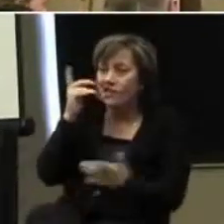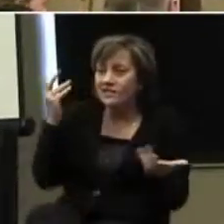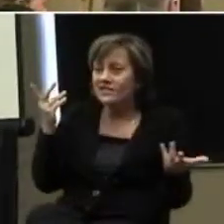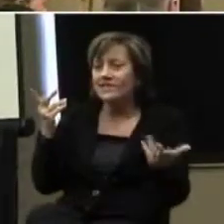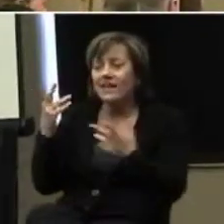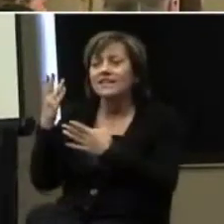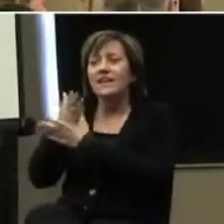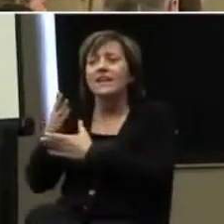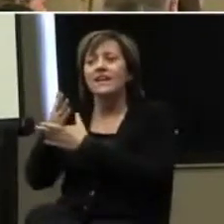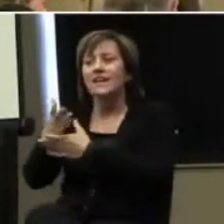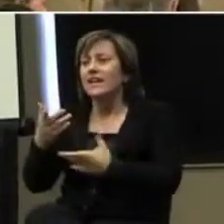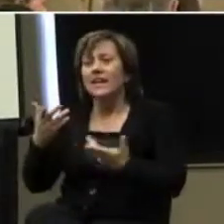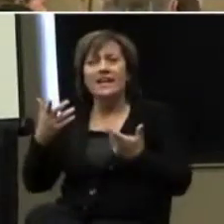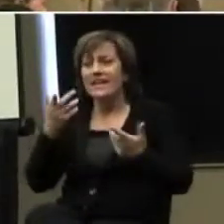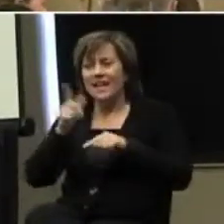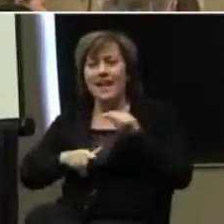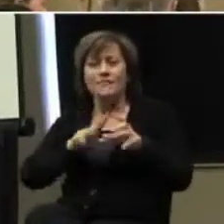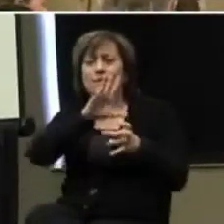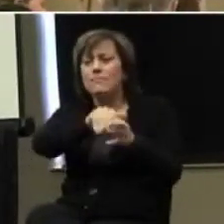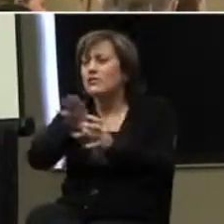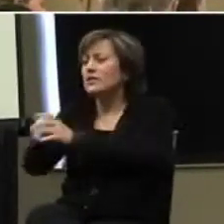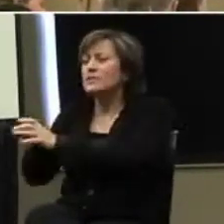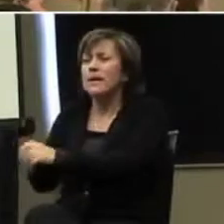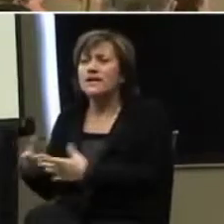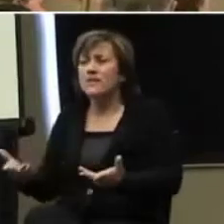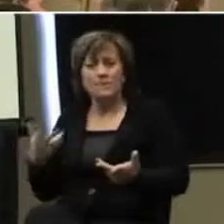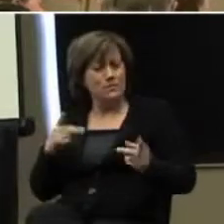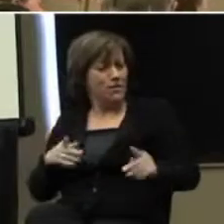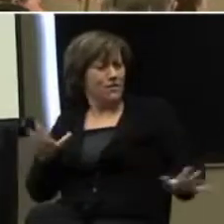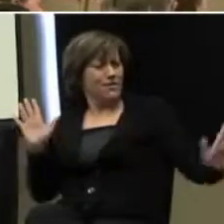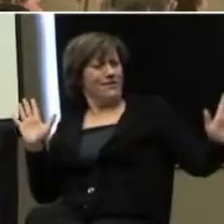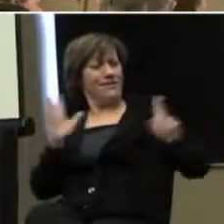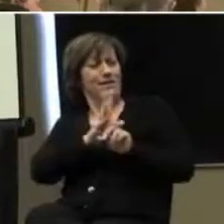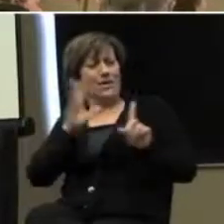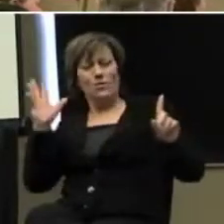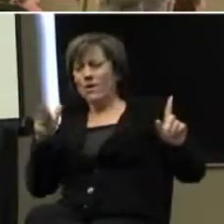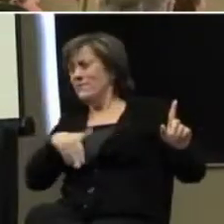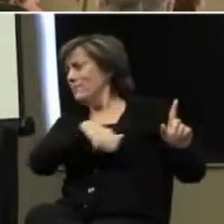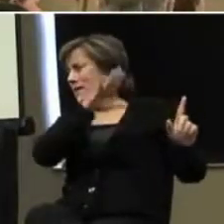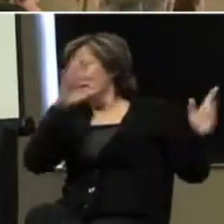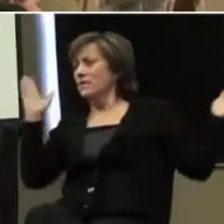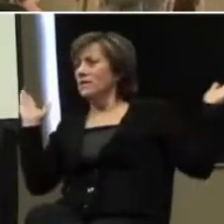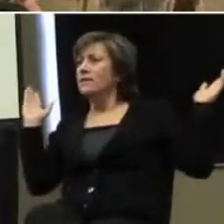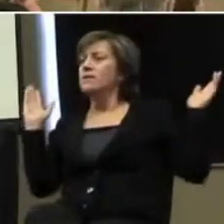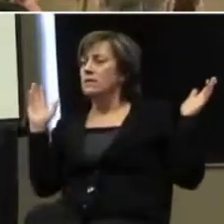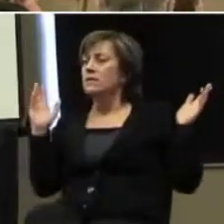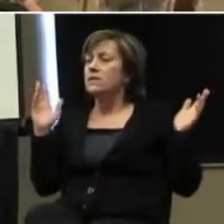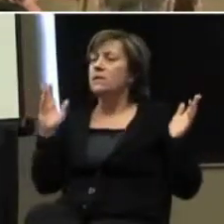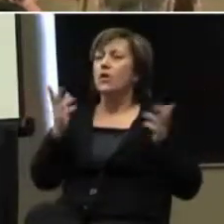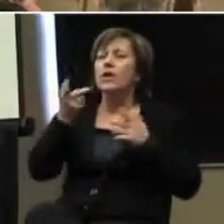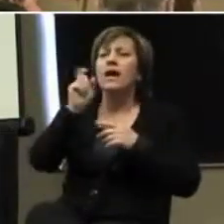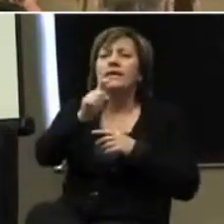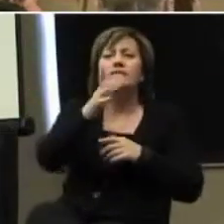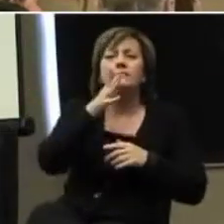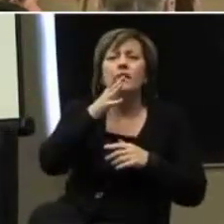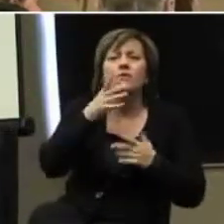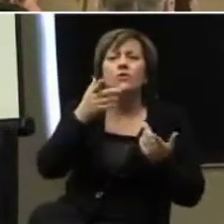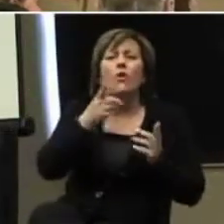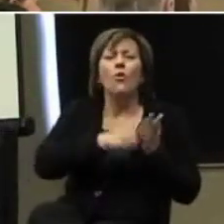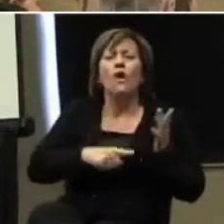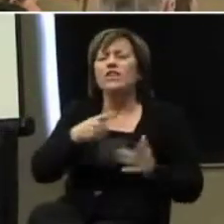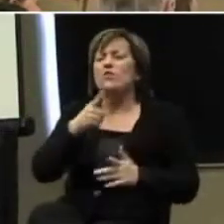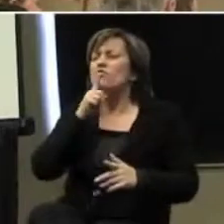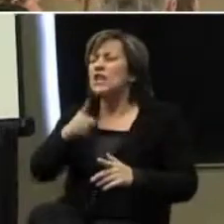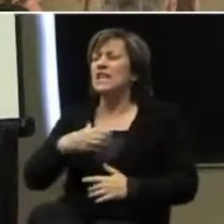ability to be included and to participate because it's a gross behavior. And the other thing I would find out is ask his mom, what's he really